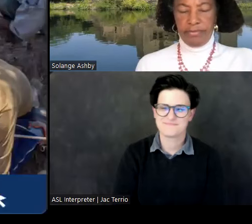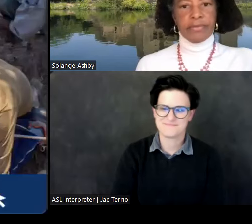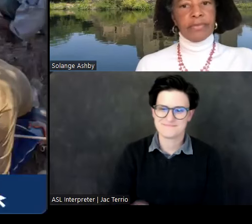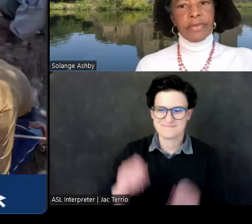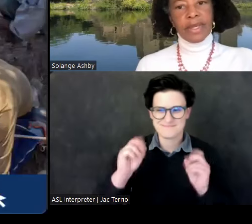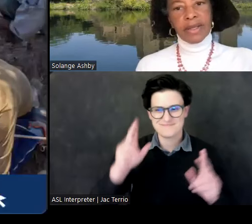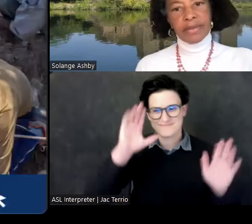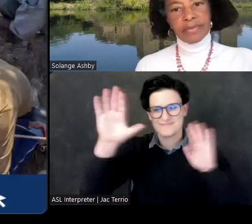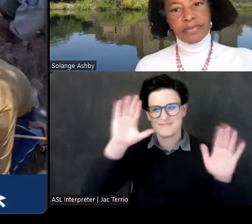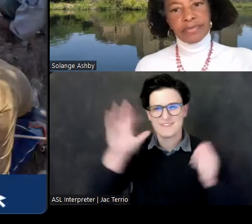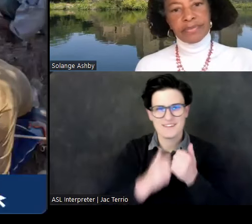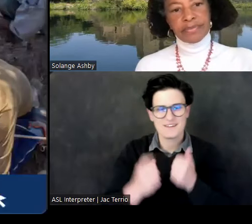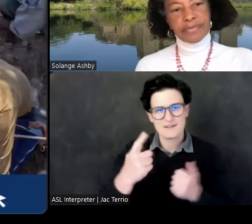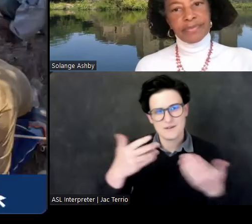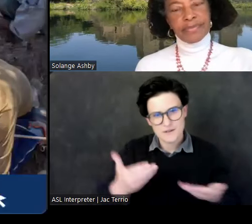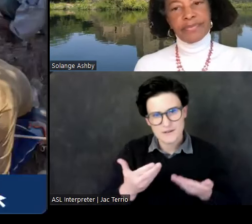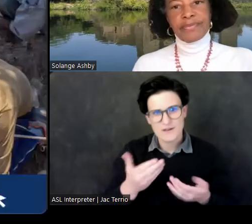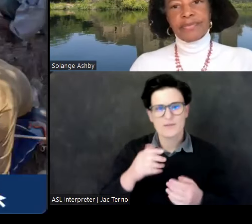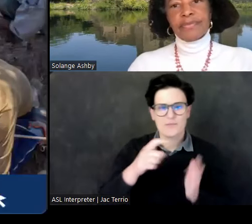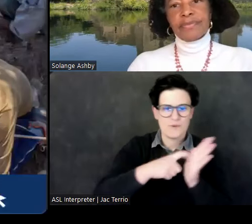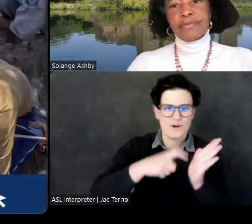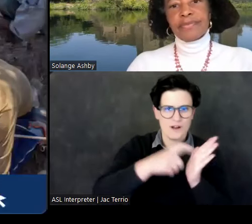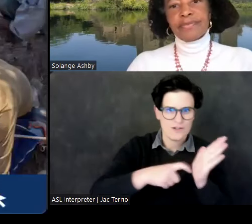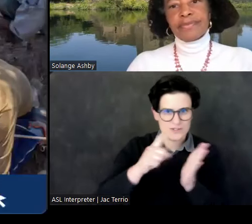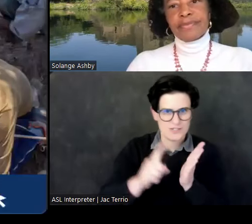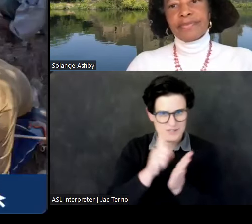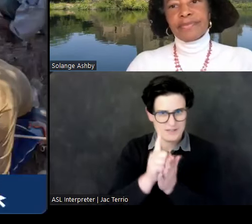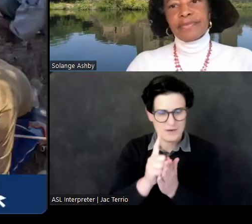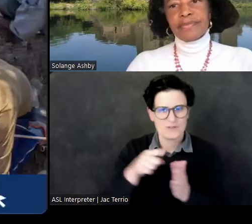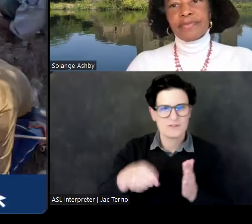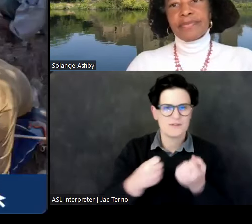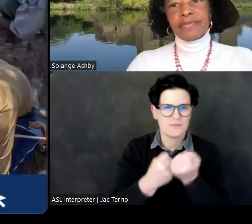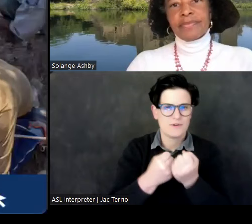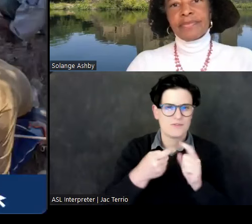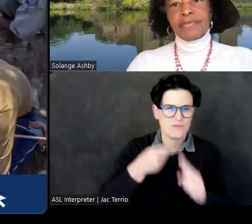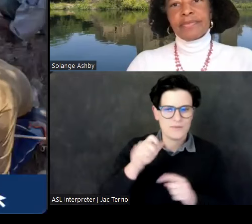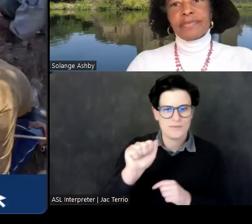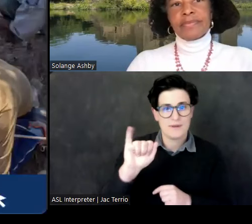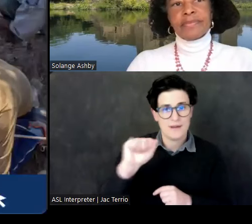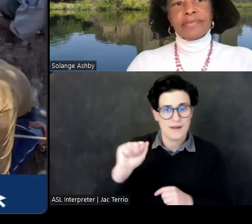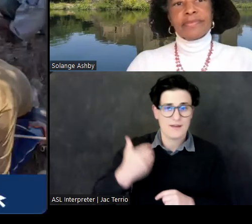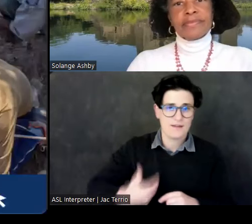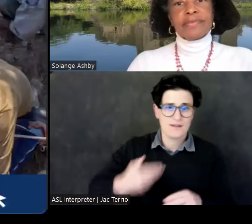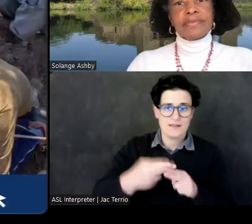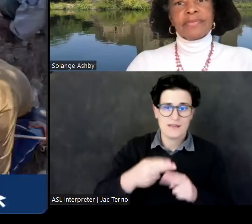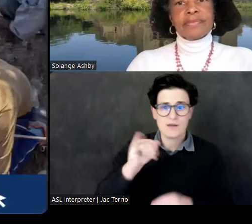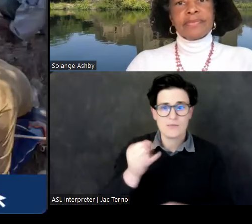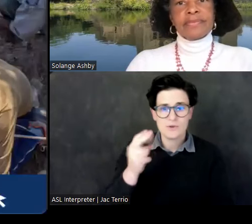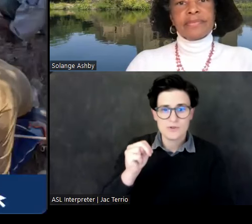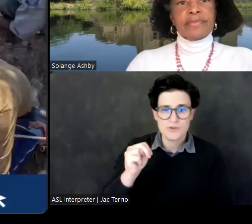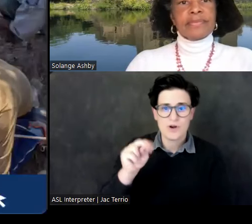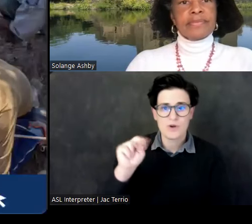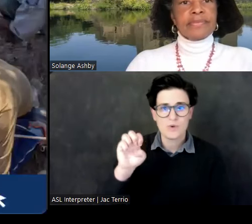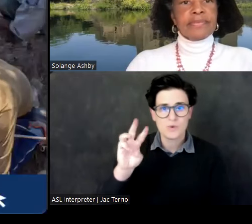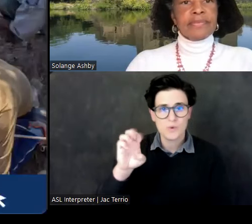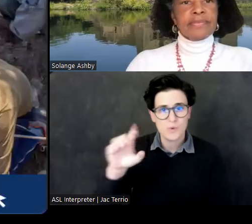Hello everyone. Welcome to Archaeology Hour, sponsored by the AIA. My name is John Newell. I'm the president